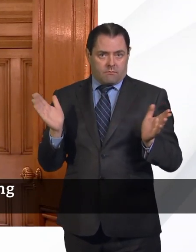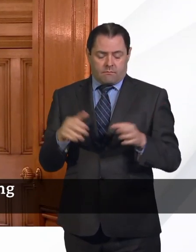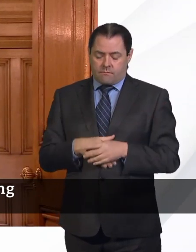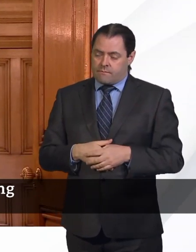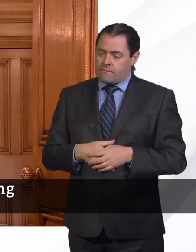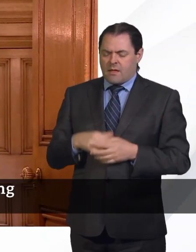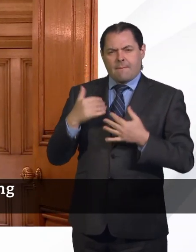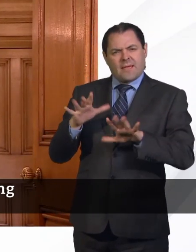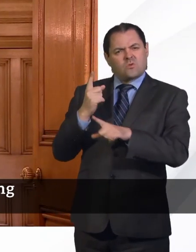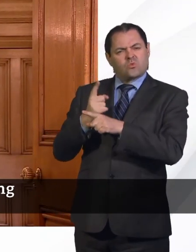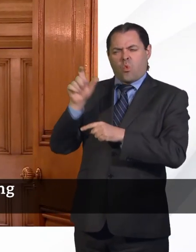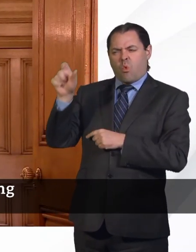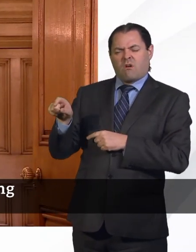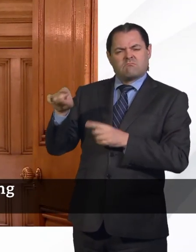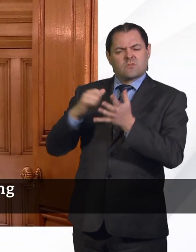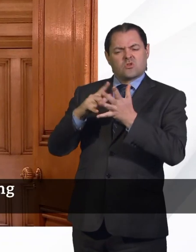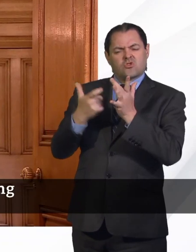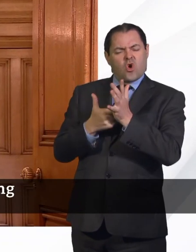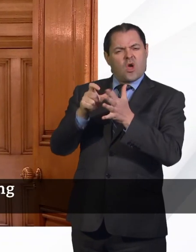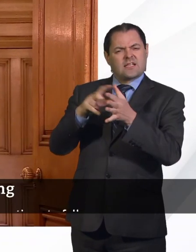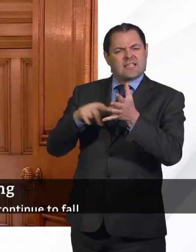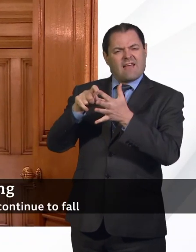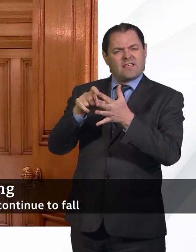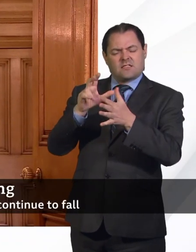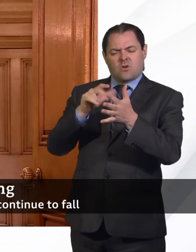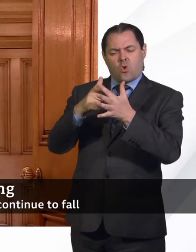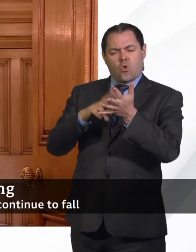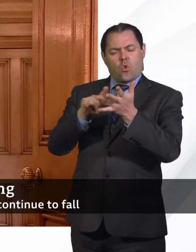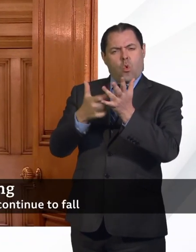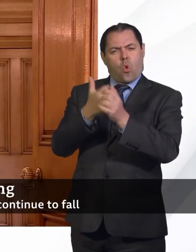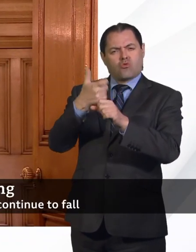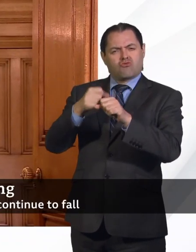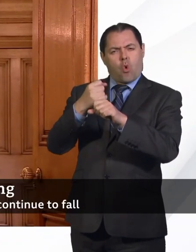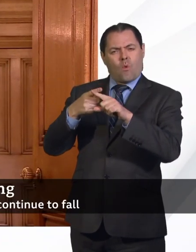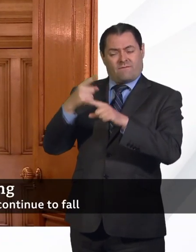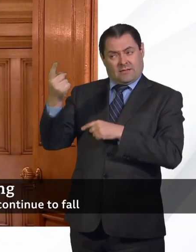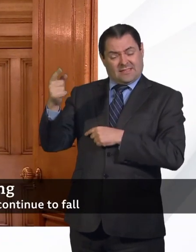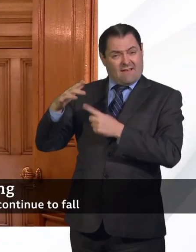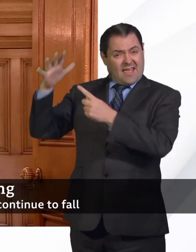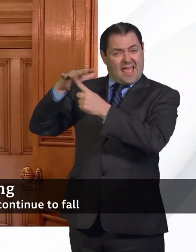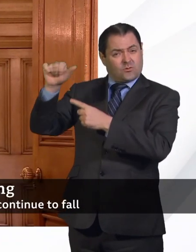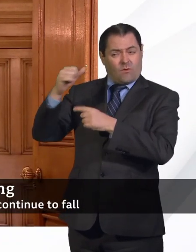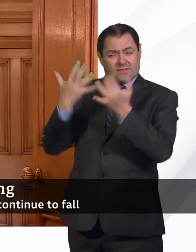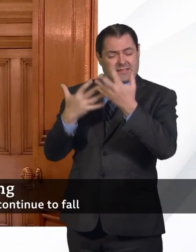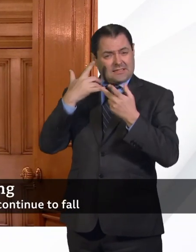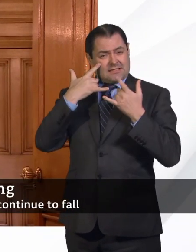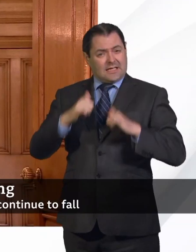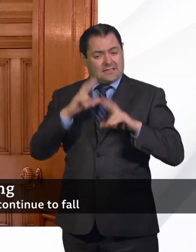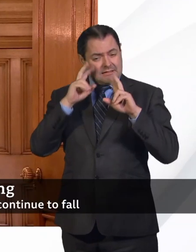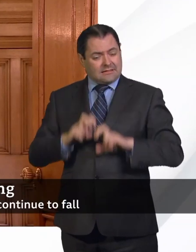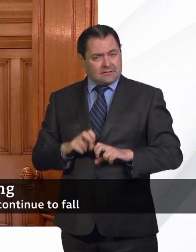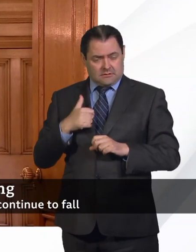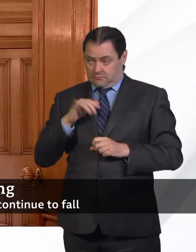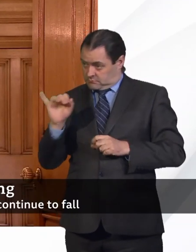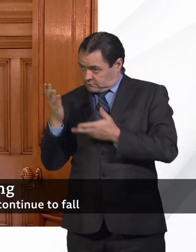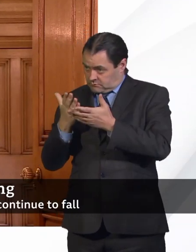Sir David Norgrove today, who is the head of the UK Statistics Authority, and we'll be working with them to make